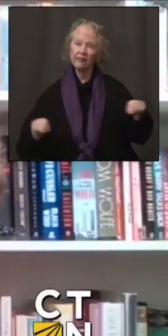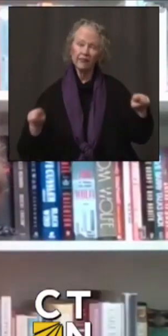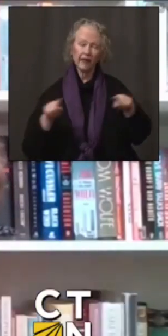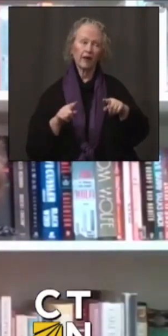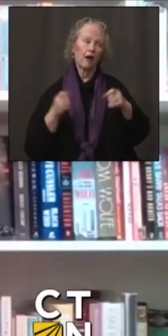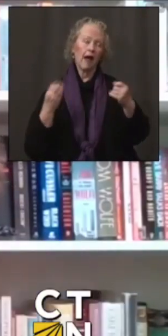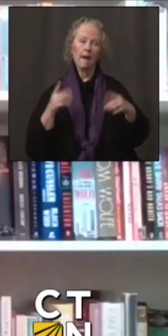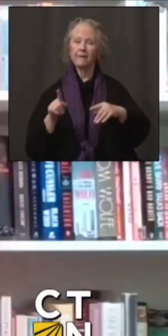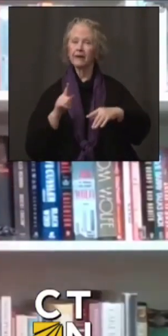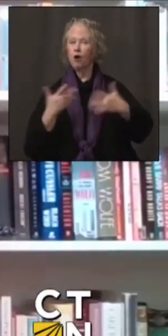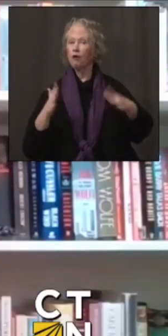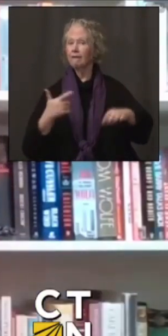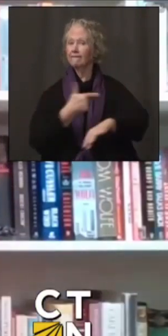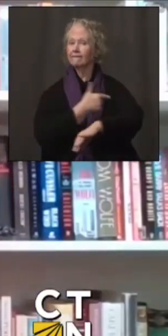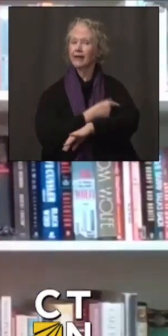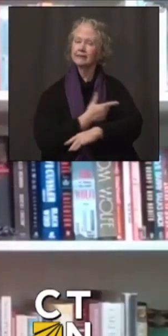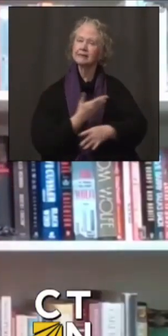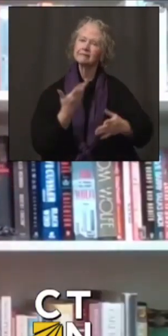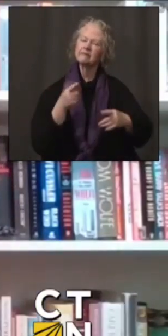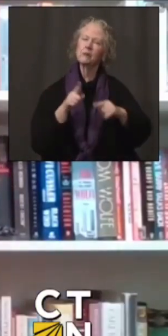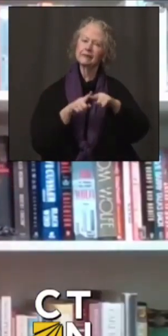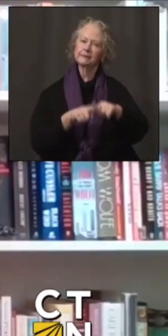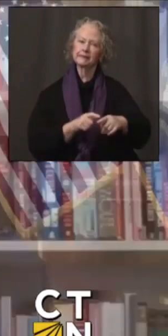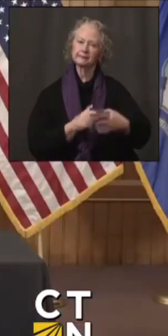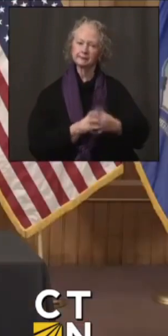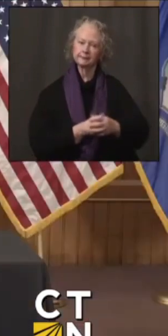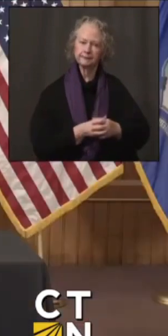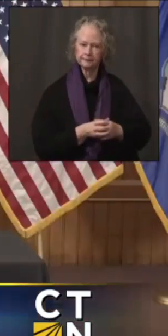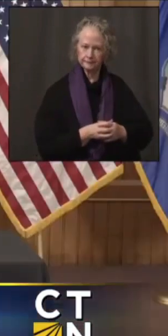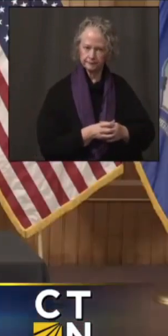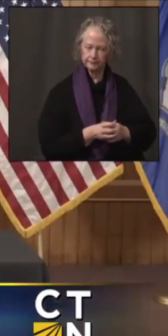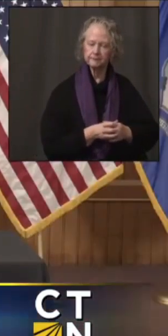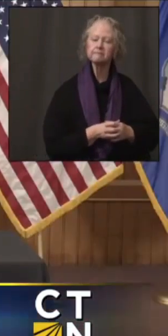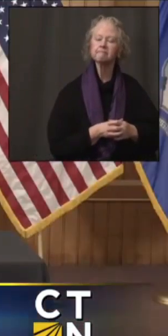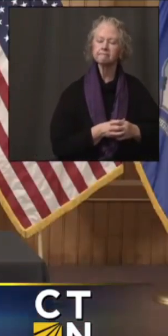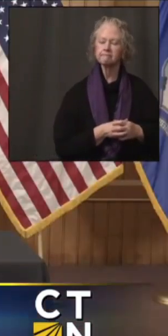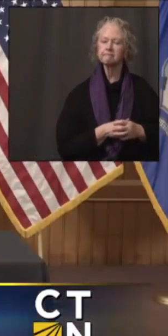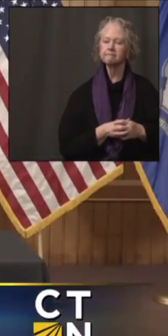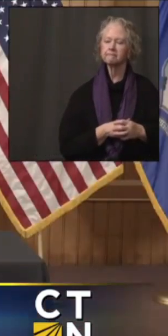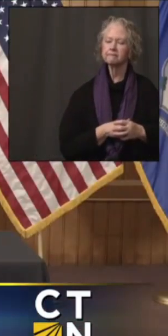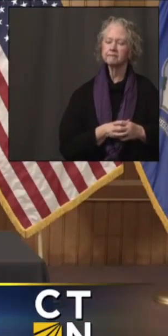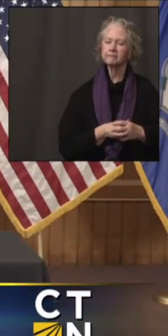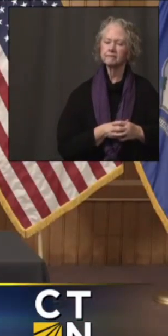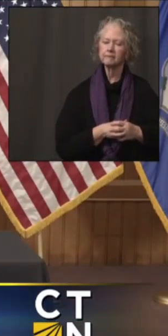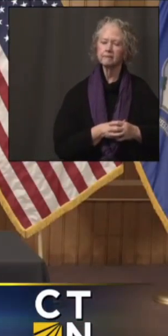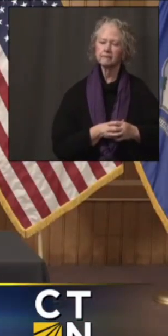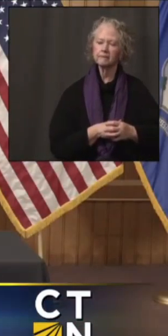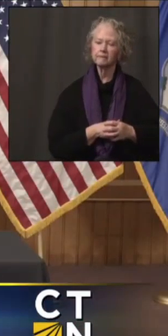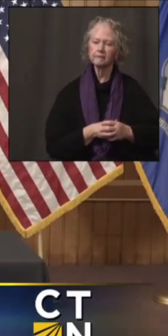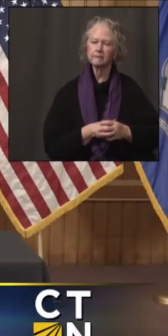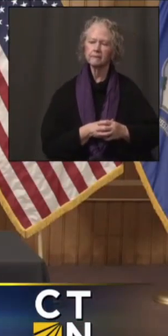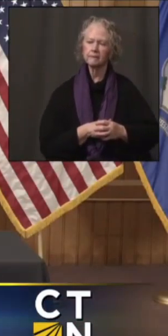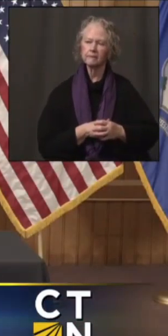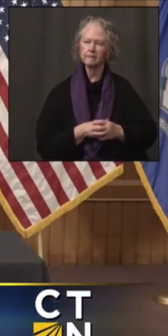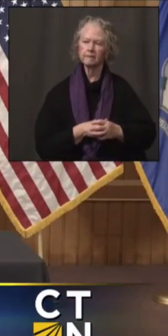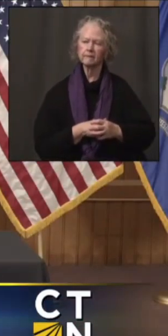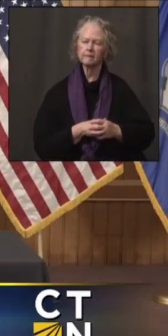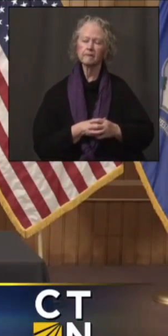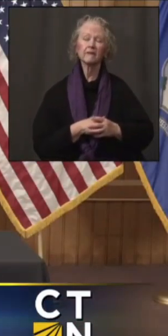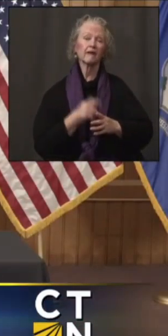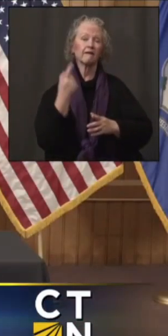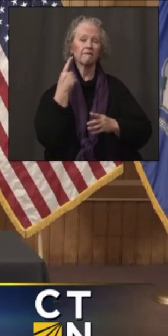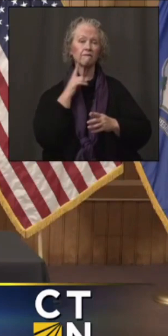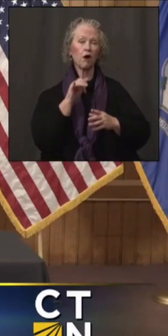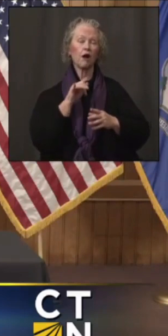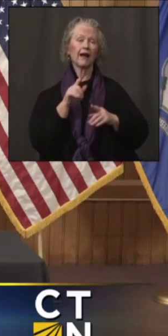So that's a, a sort of a one-off decision. Gotcha. And will the rollout for, for prisons or hospitals be done by